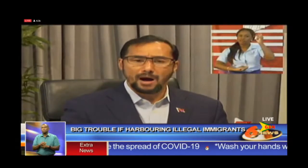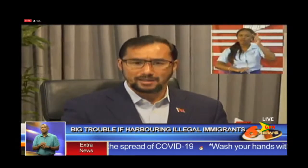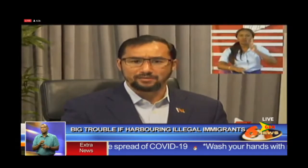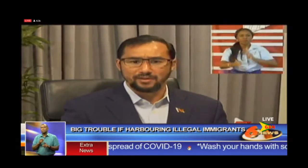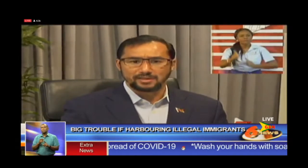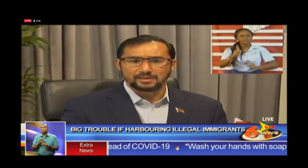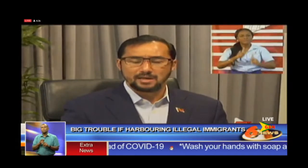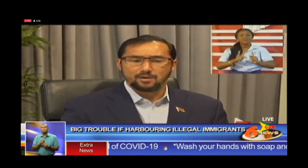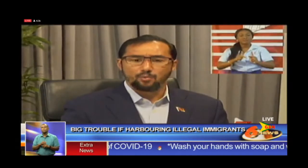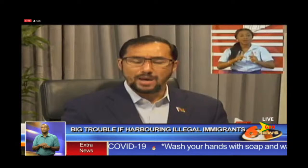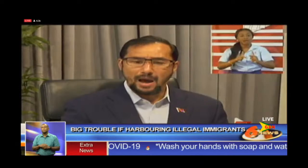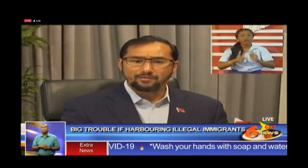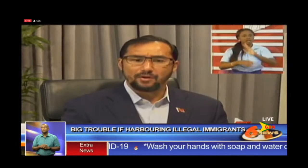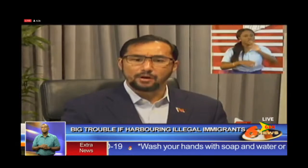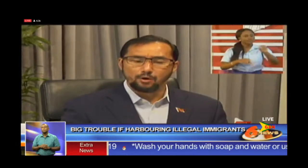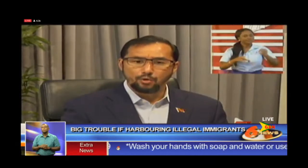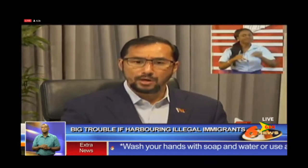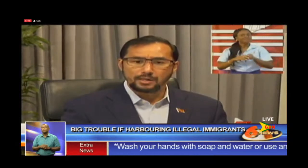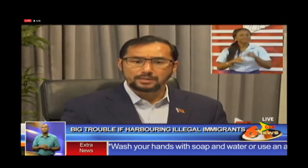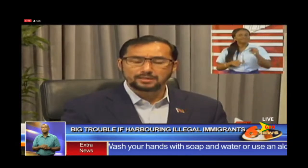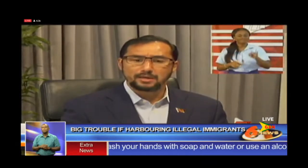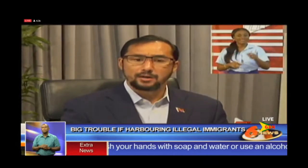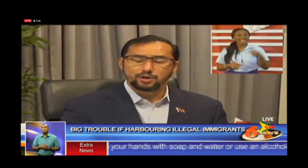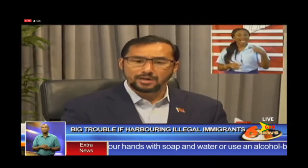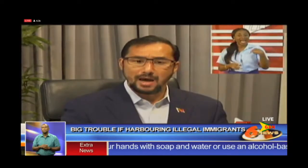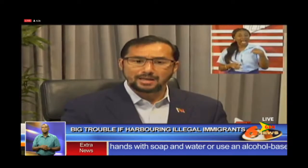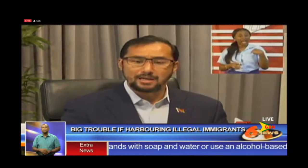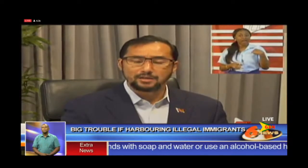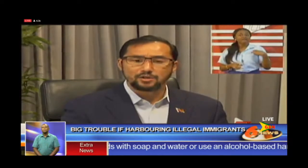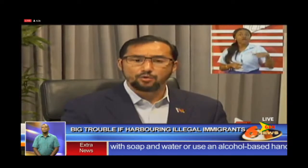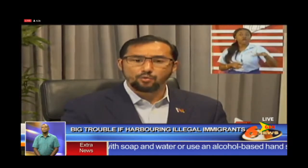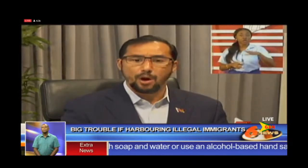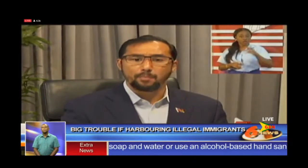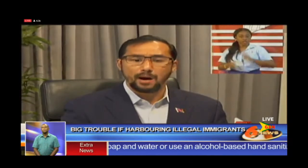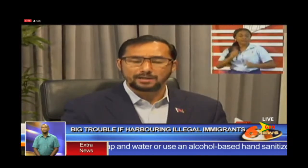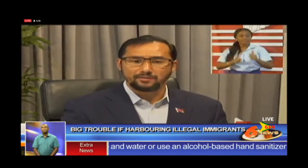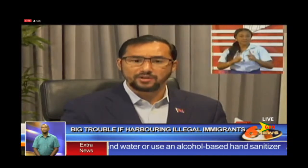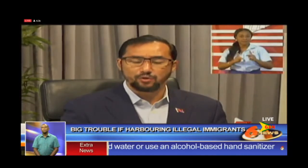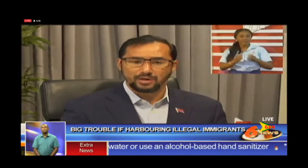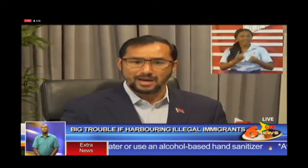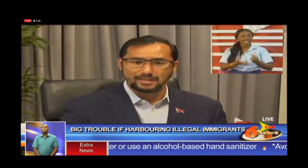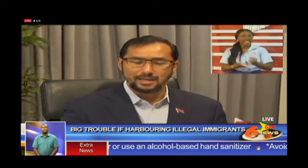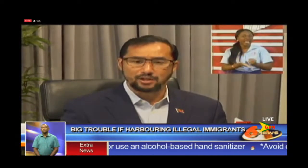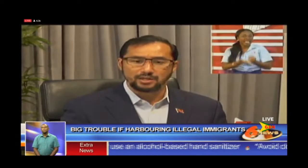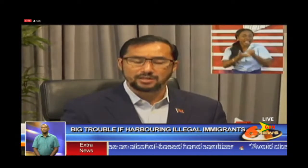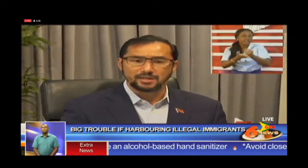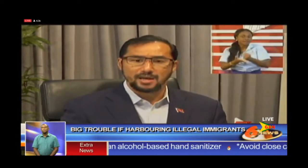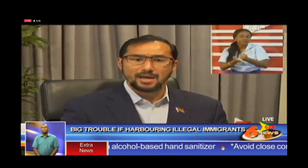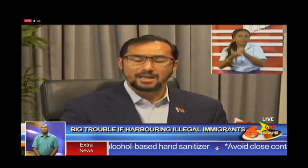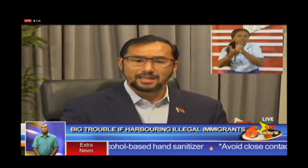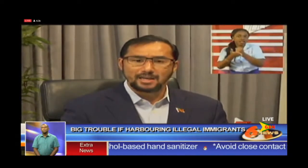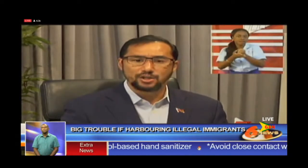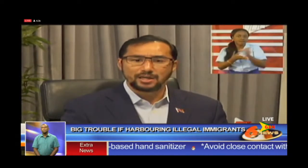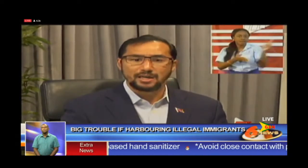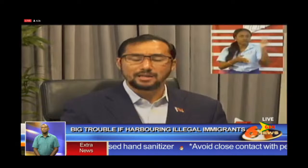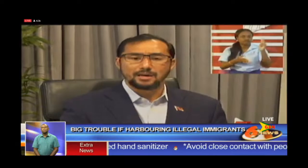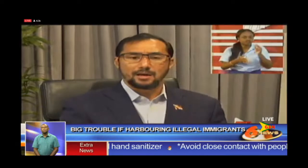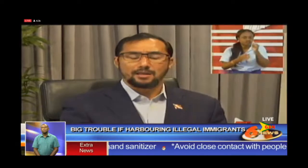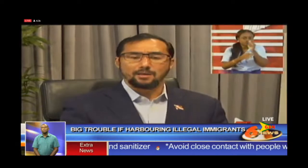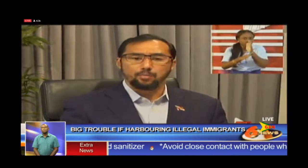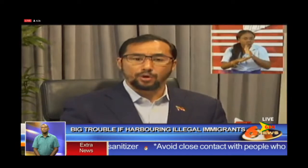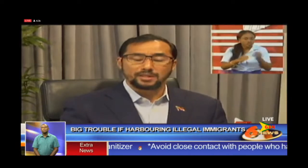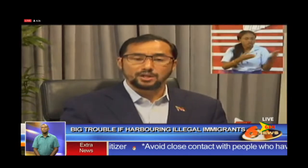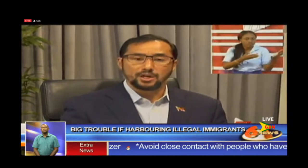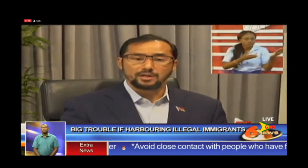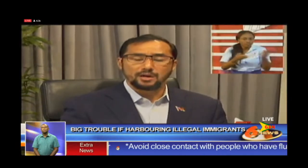part of this. We have locals, Trinidadians, who are part of these organizations, engaging in